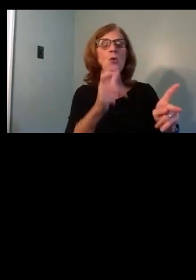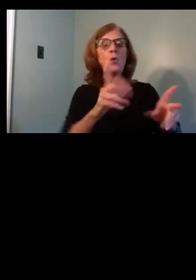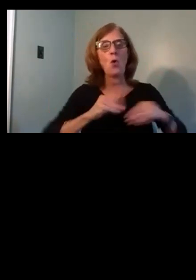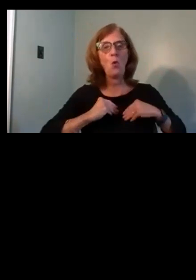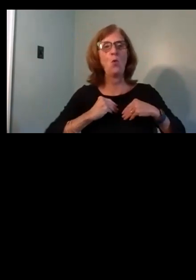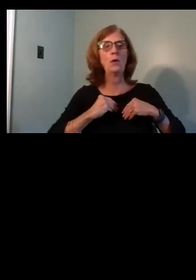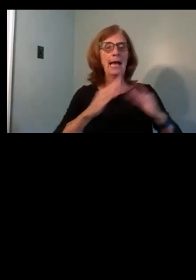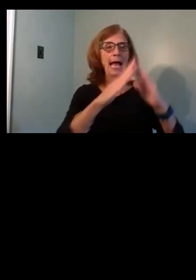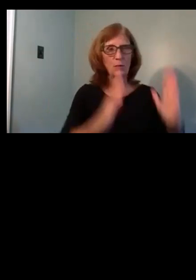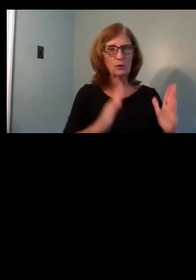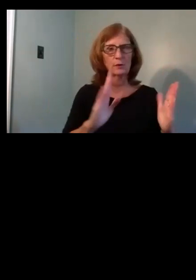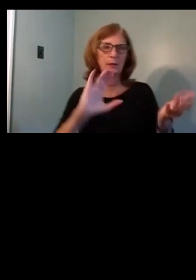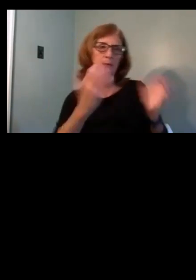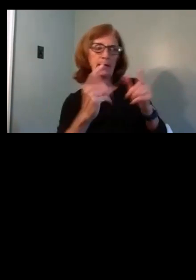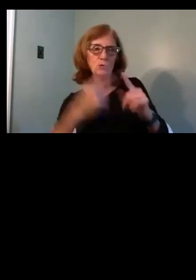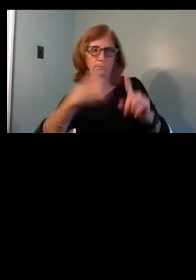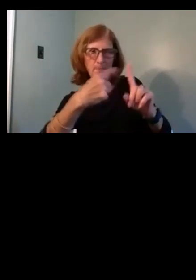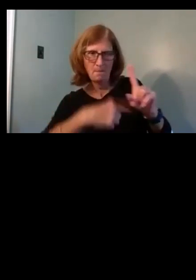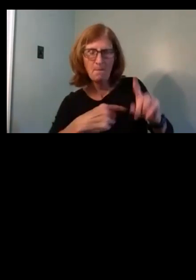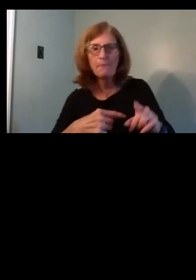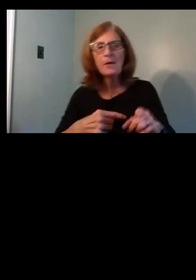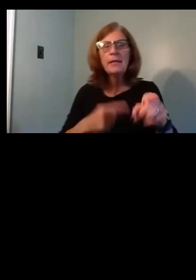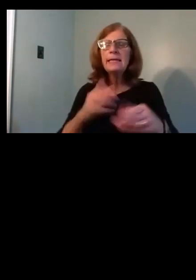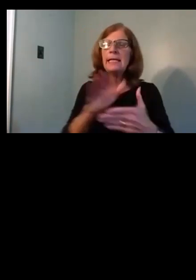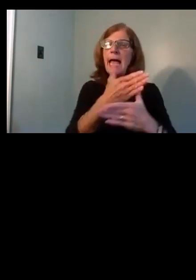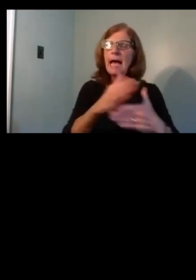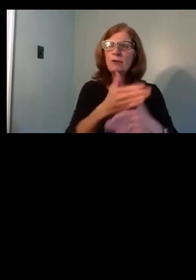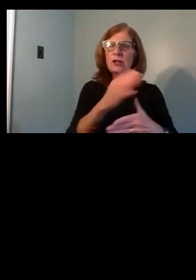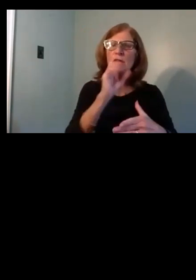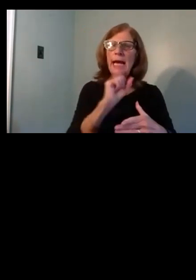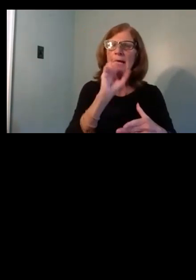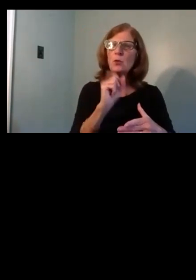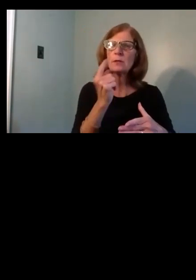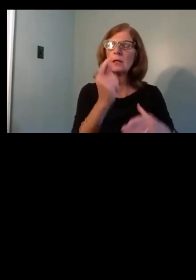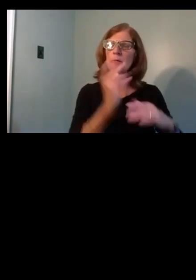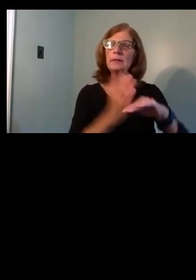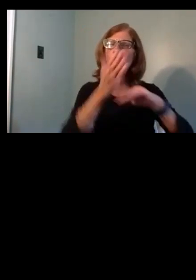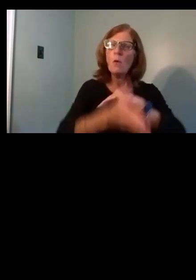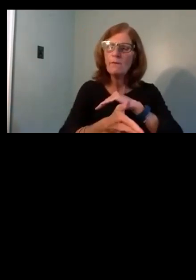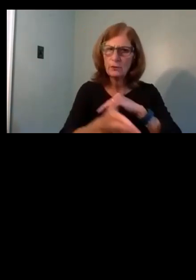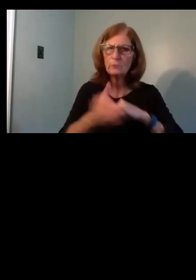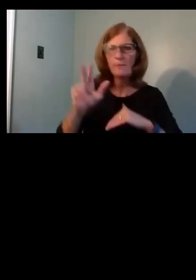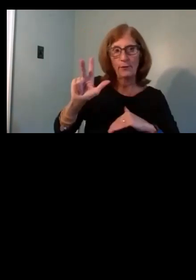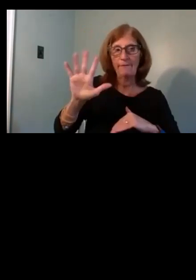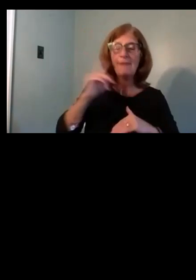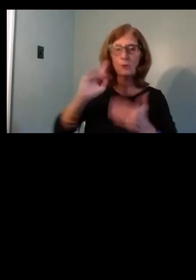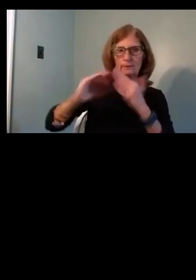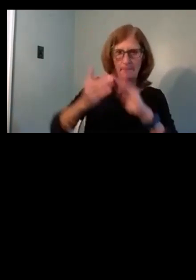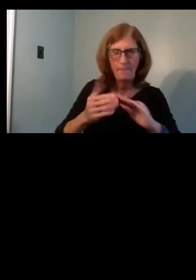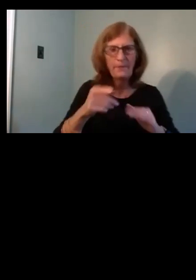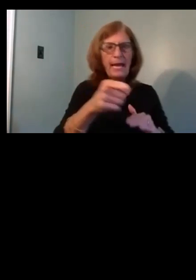The survey trended older than the average age, which is 35 years or older for the city. And in terms of ethnicity,